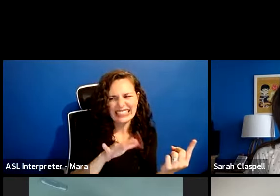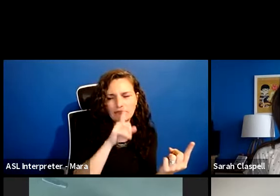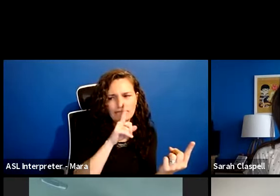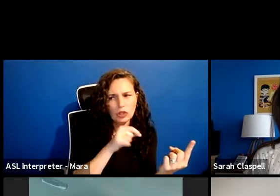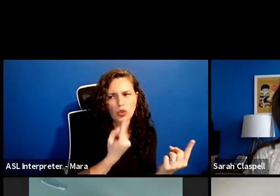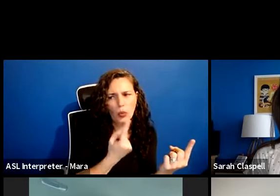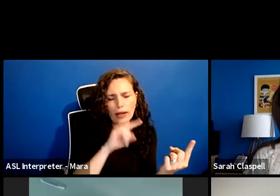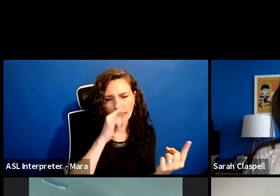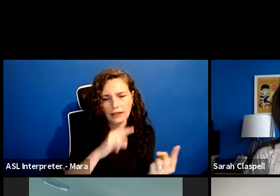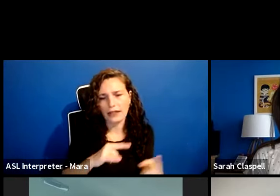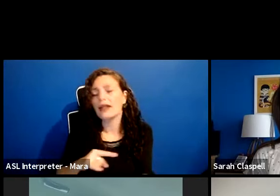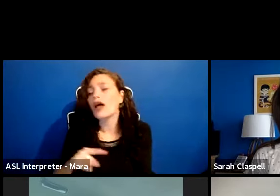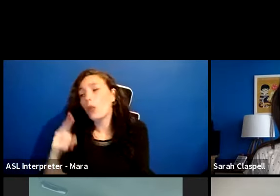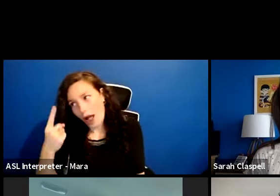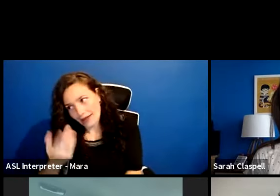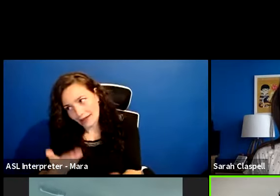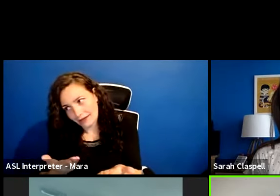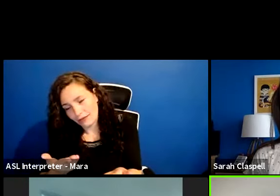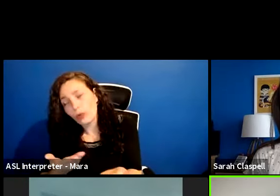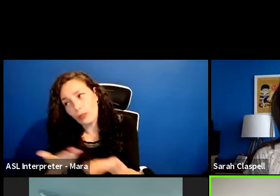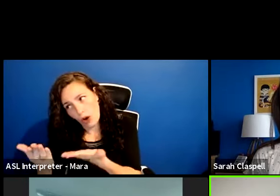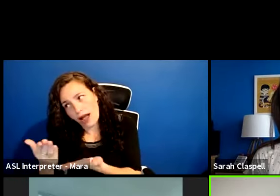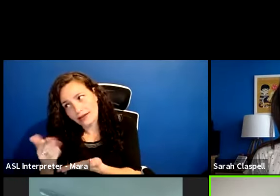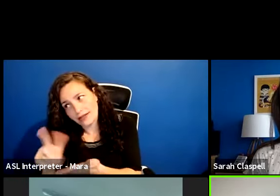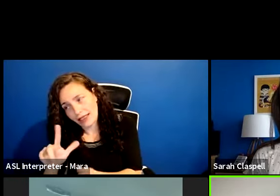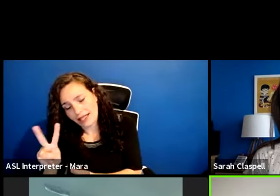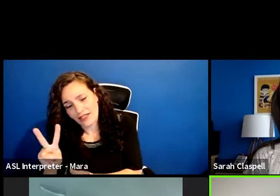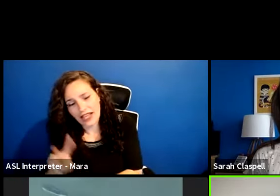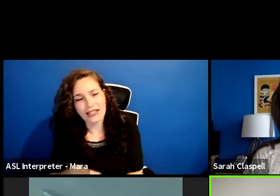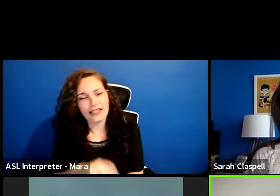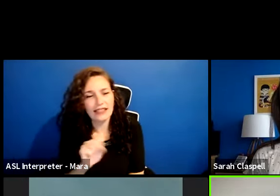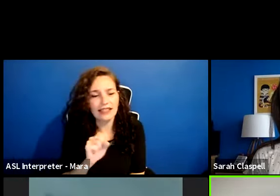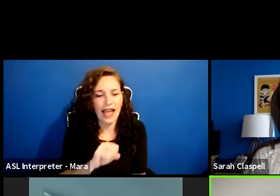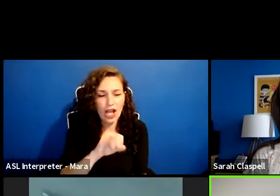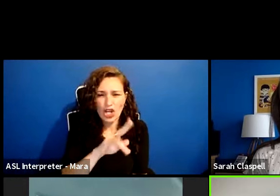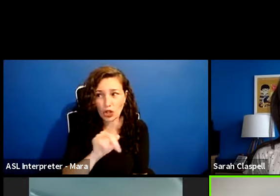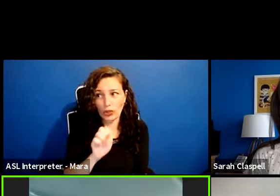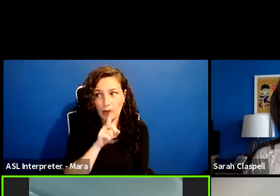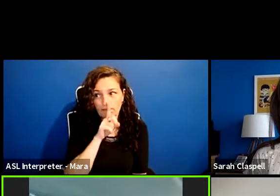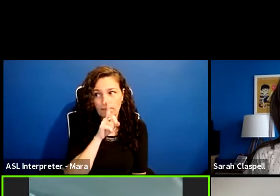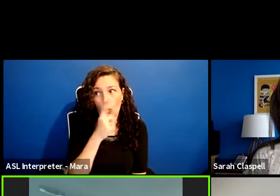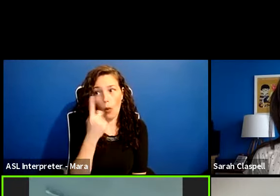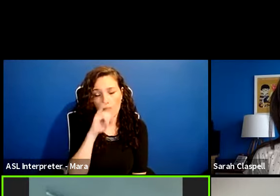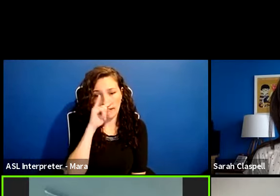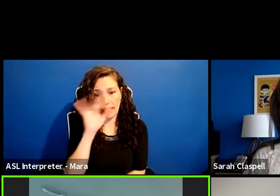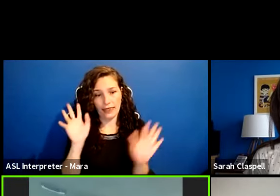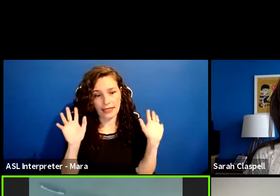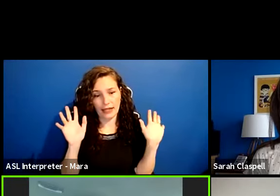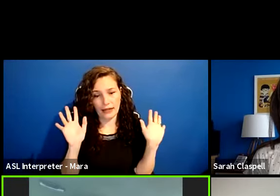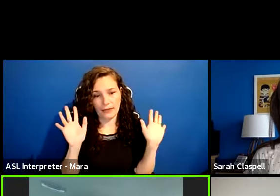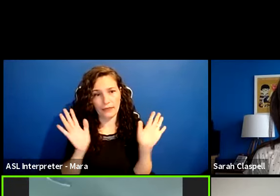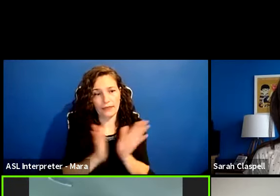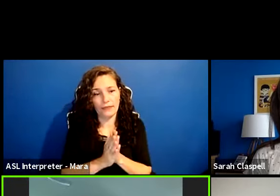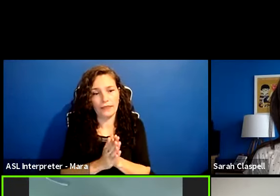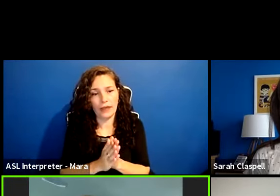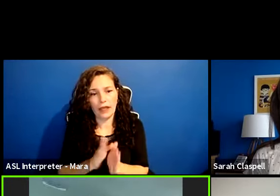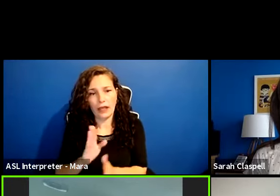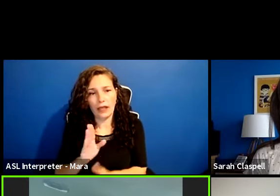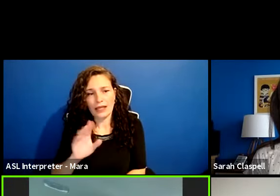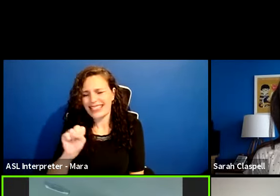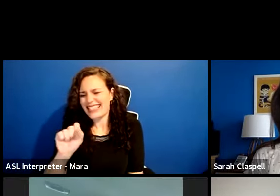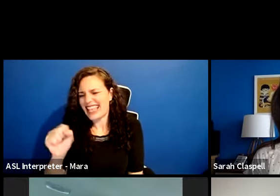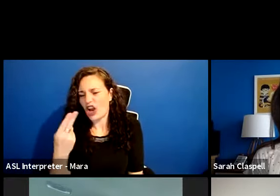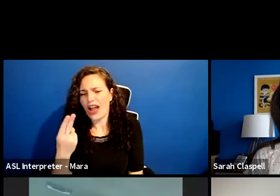kid. Yeah. I don't know what you're talking about. Me neither. I'm concerned. No, don't be. No.